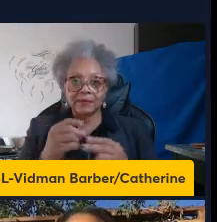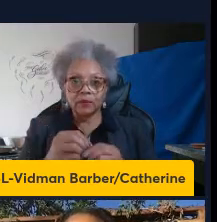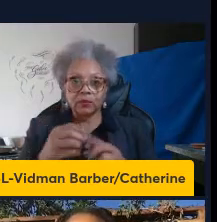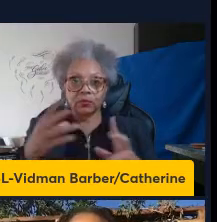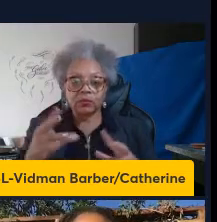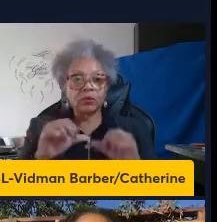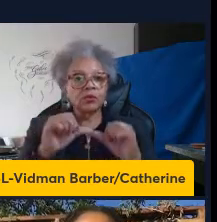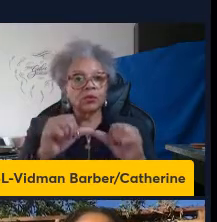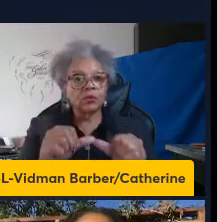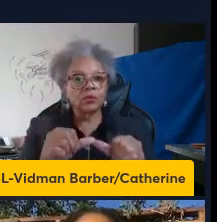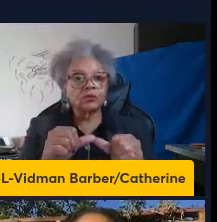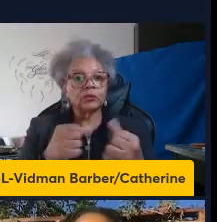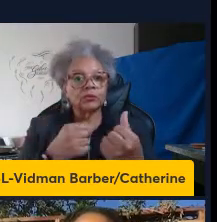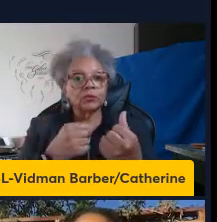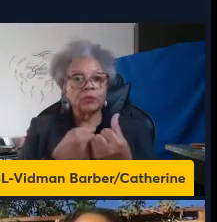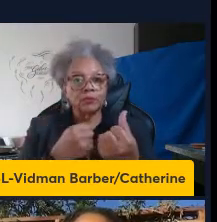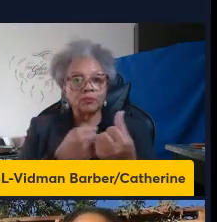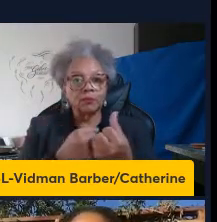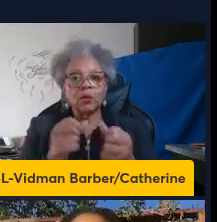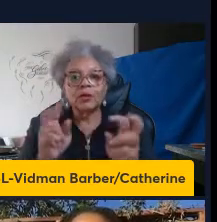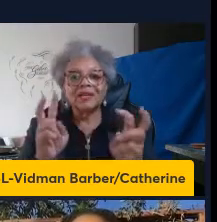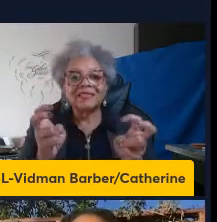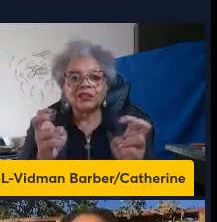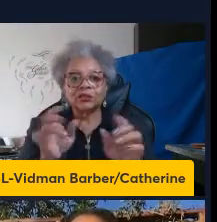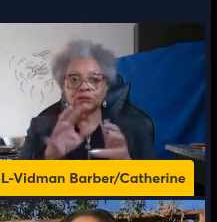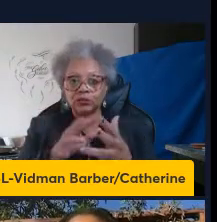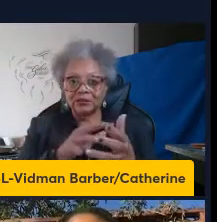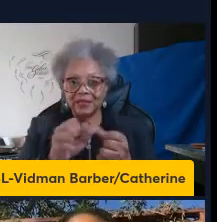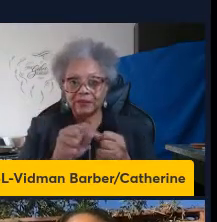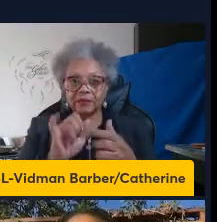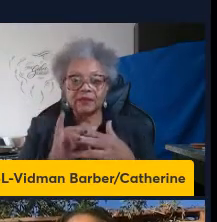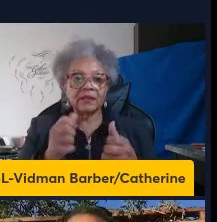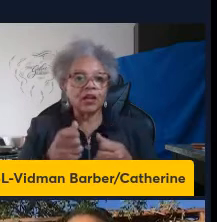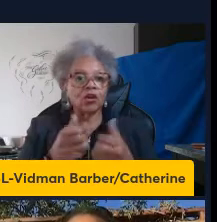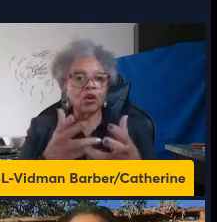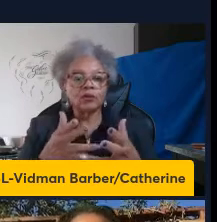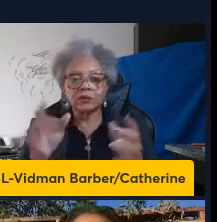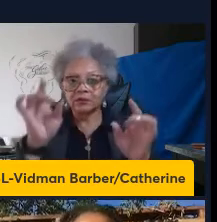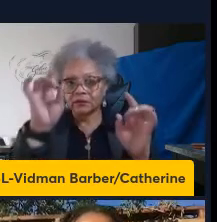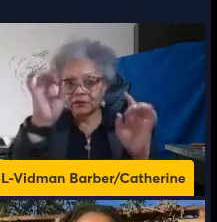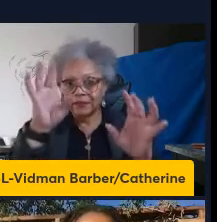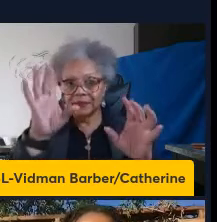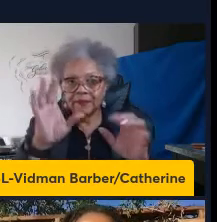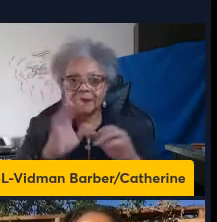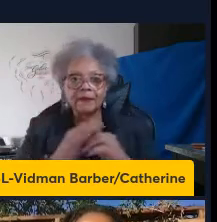promote tissue damage, which causes devastating sequela.